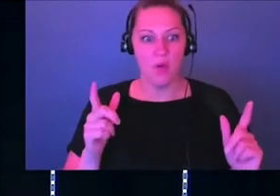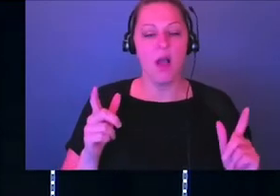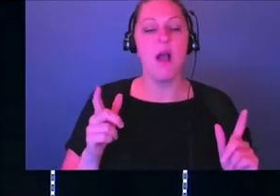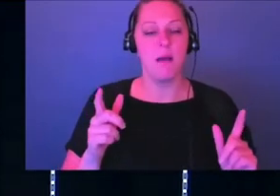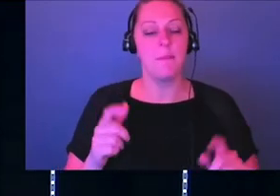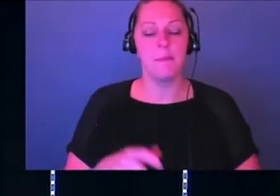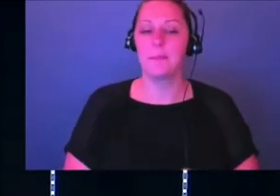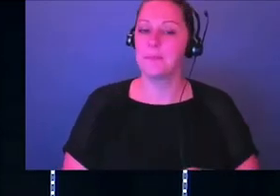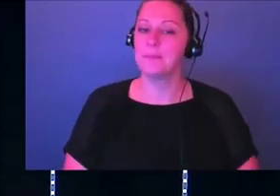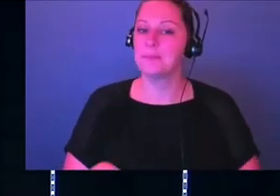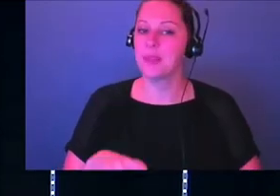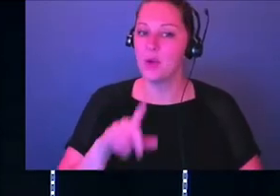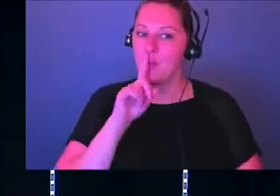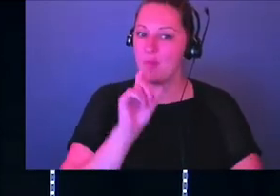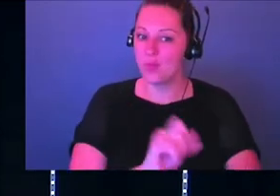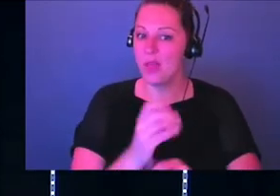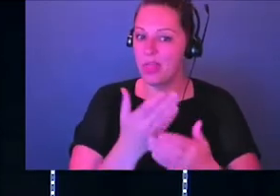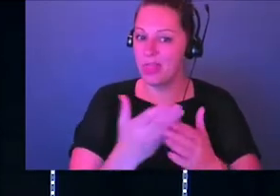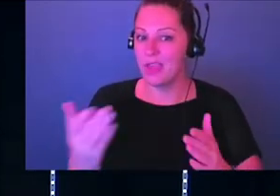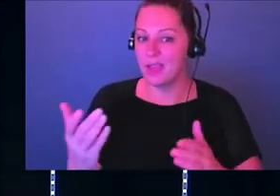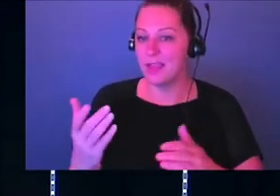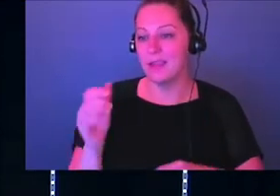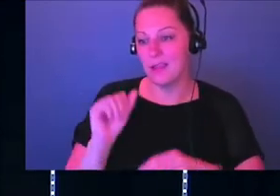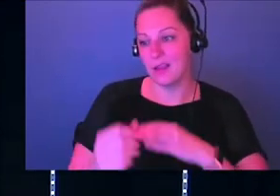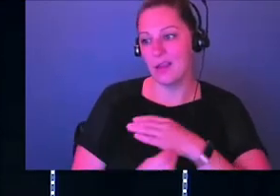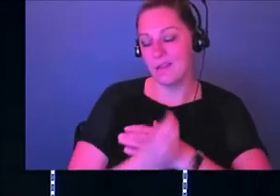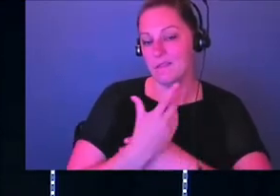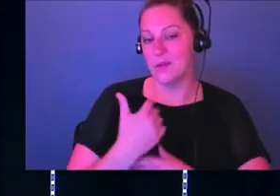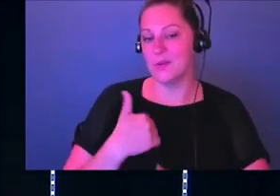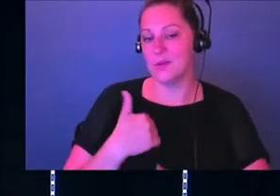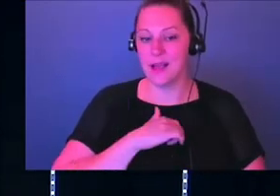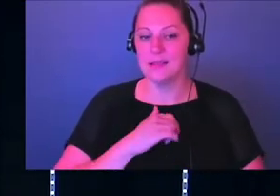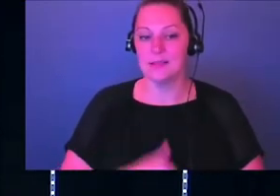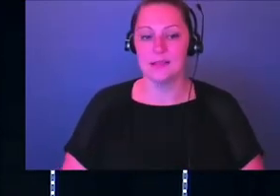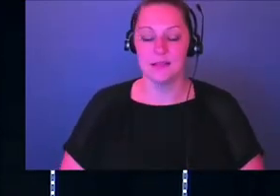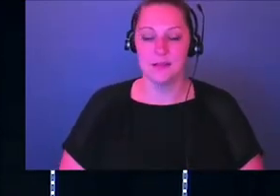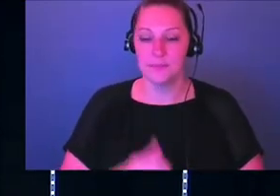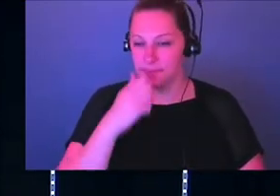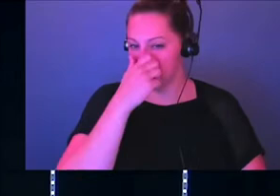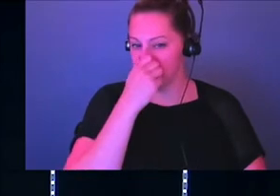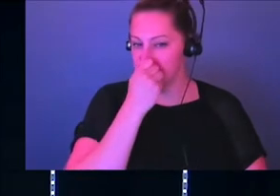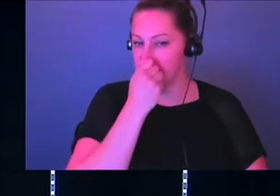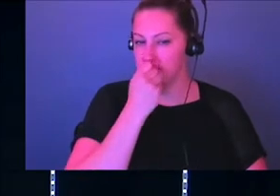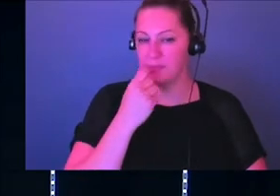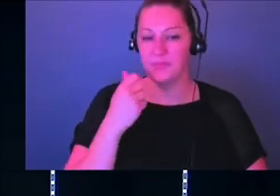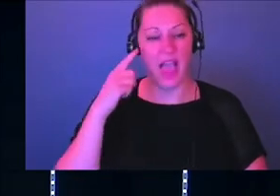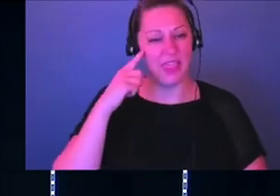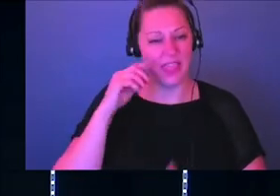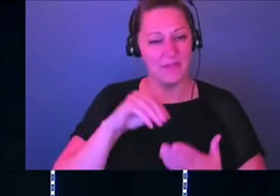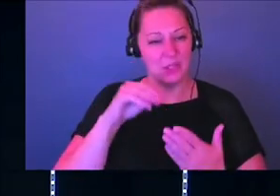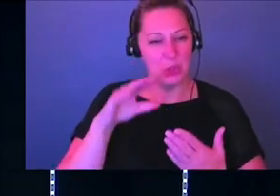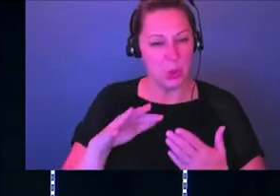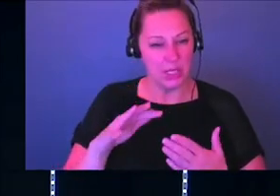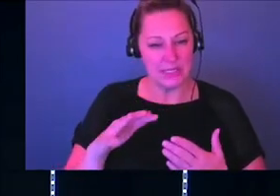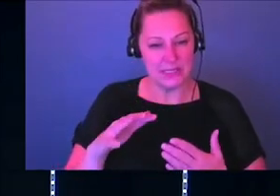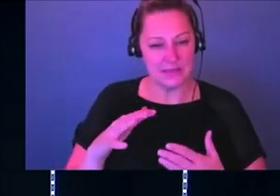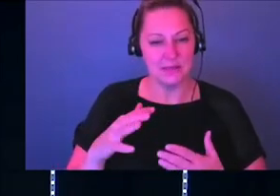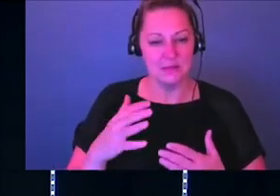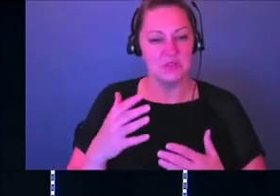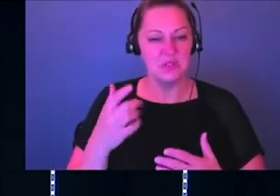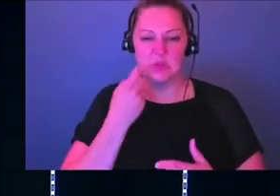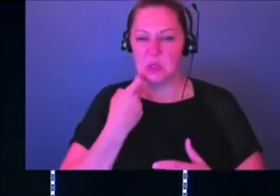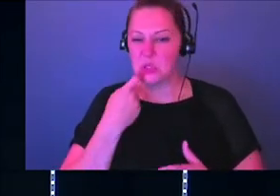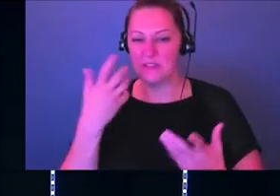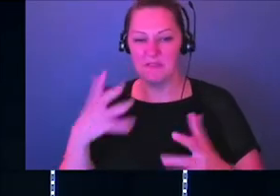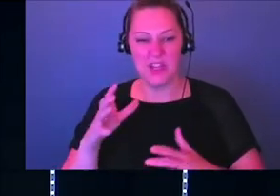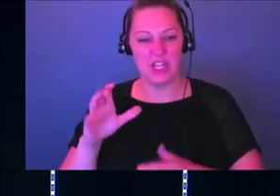just did it. That's a very real thing. Like music has influence. It can have influence over us physically. It makes me think of our students. Like we just went to camp and there's something